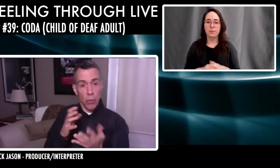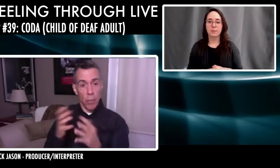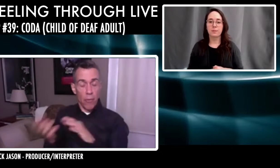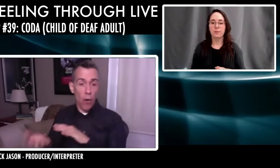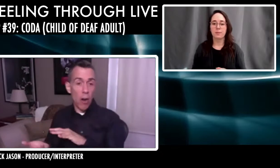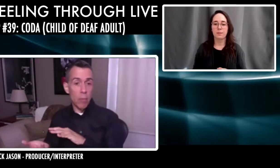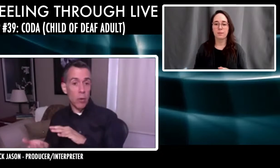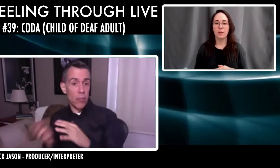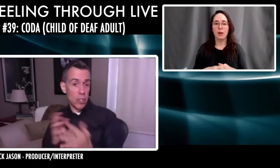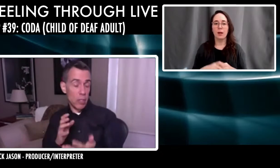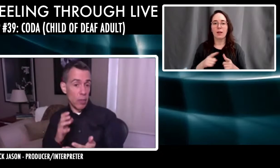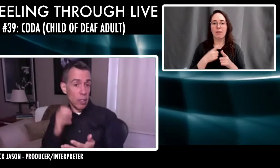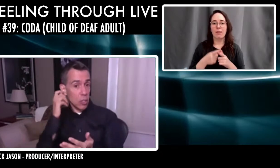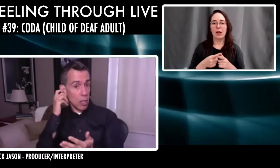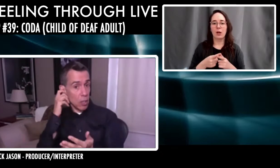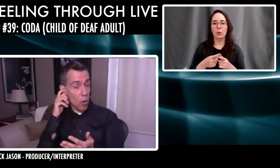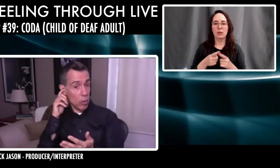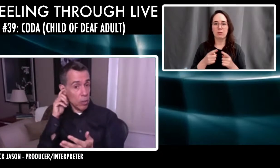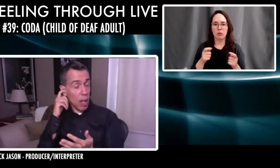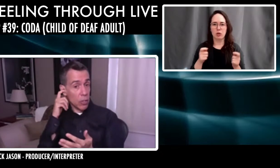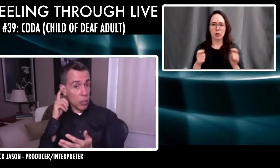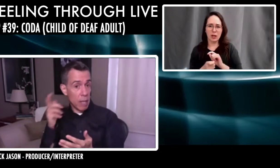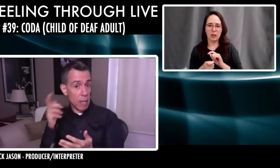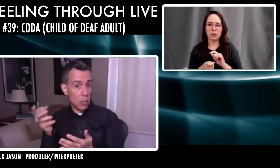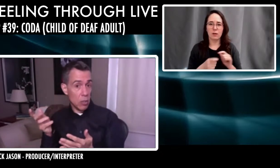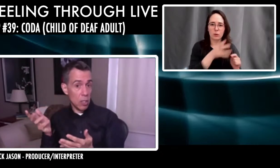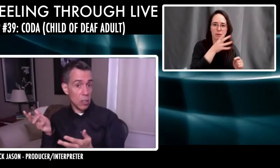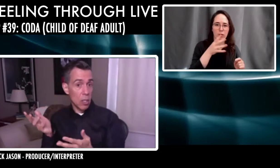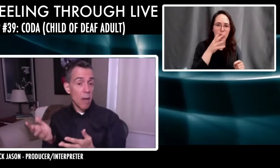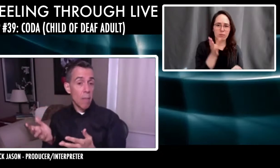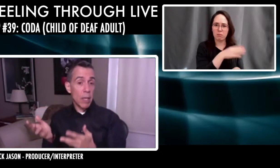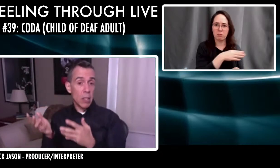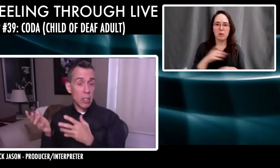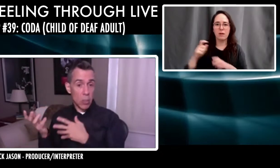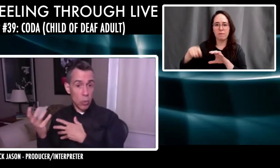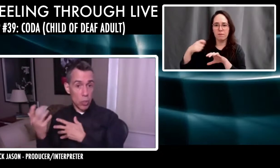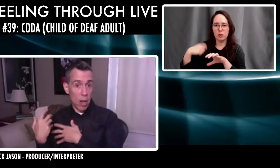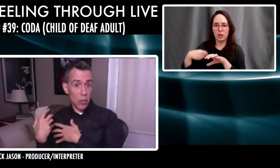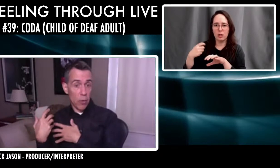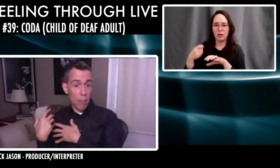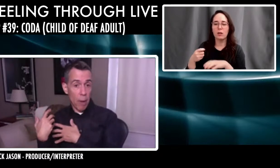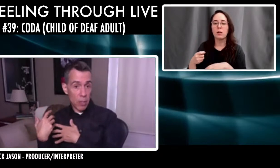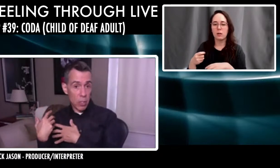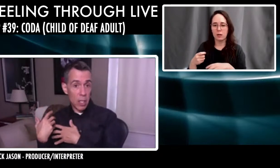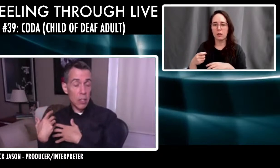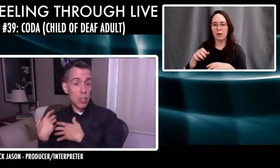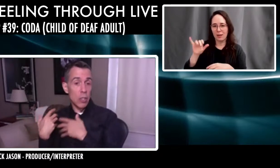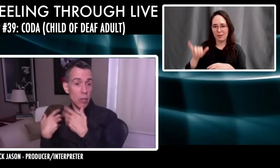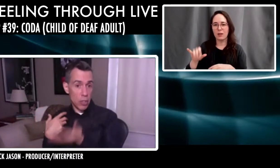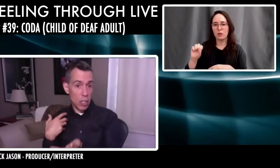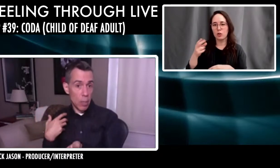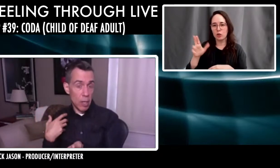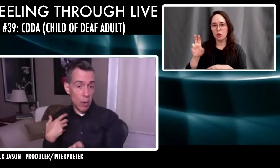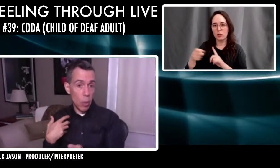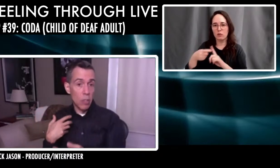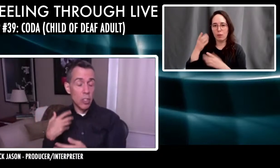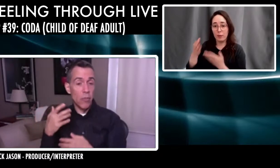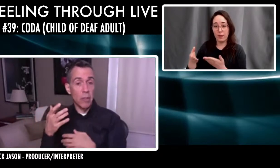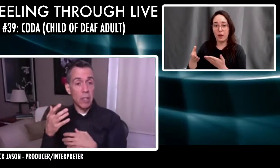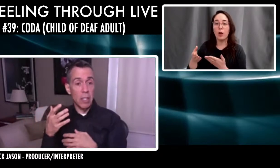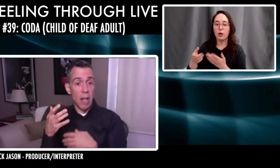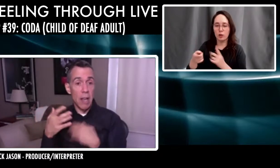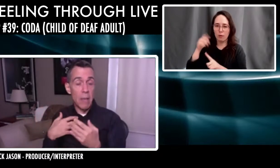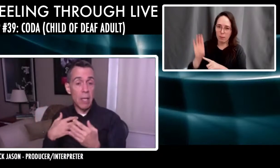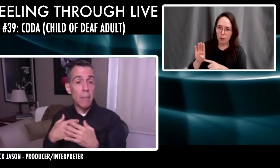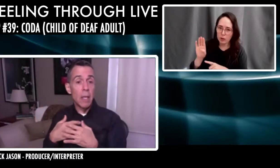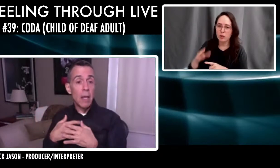changed from a farm to a fishing village called Gloucester, Massachusetts, because that's where Sean is from Boston. And she knew the fishing community very well. And she